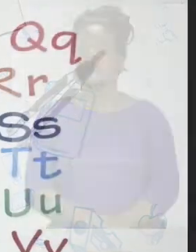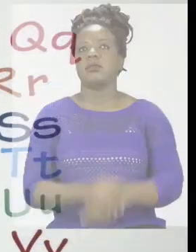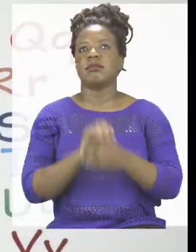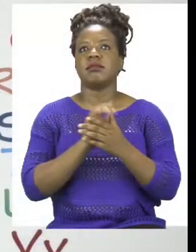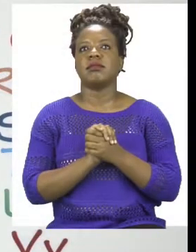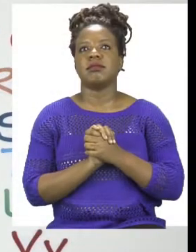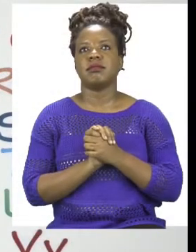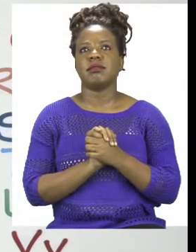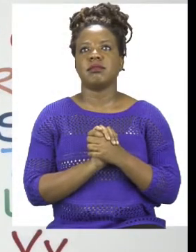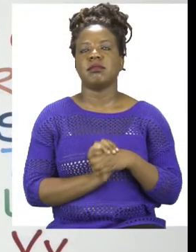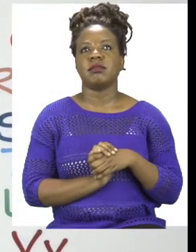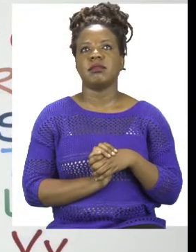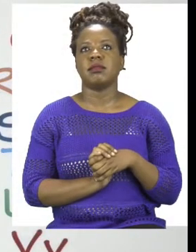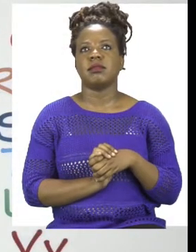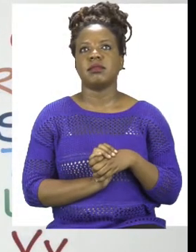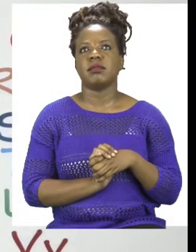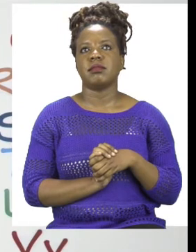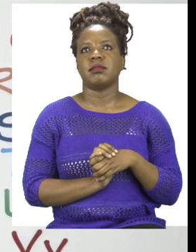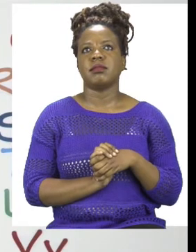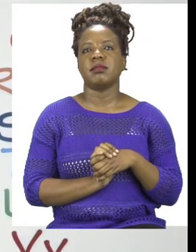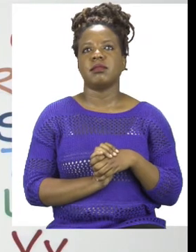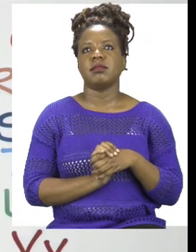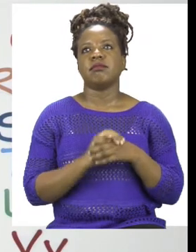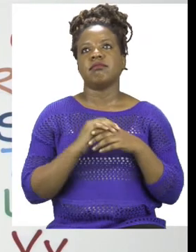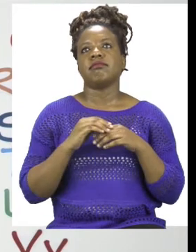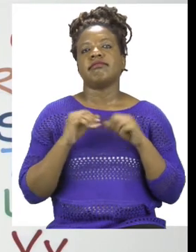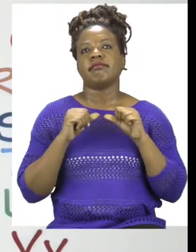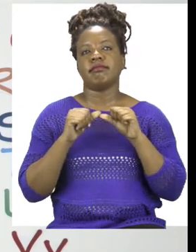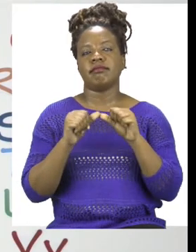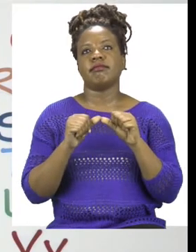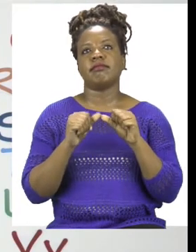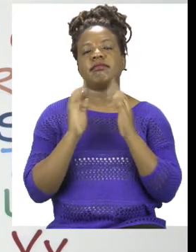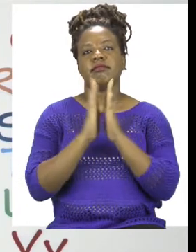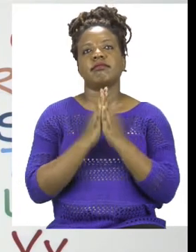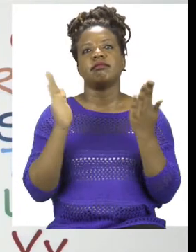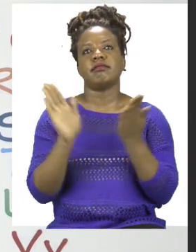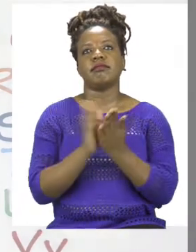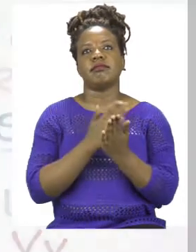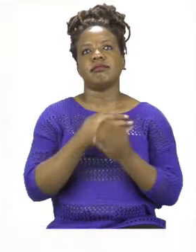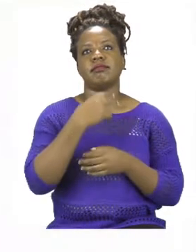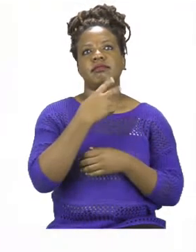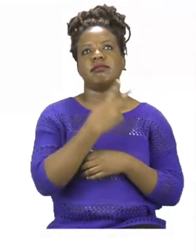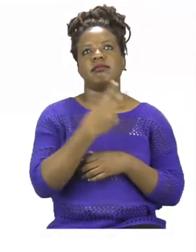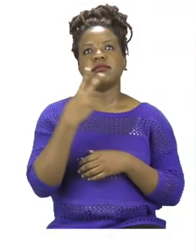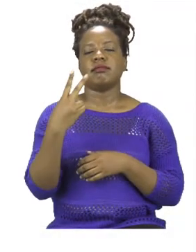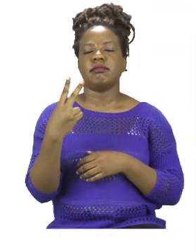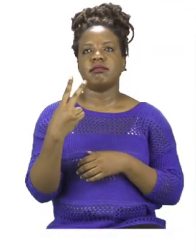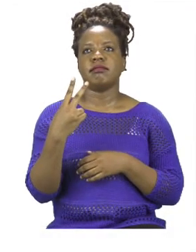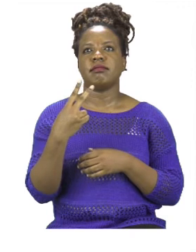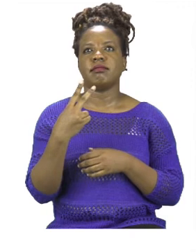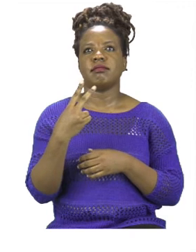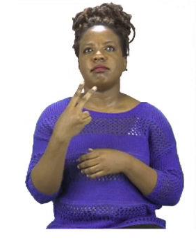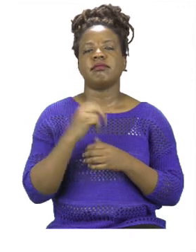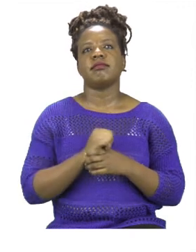Now boys and girls we are going to do another exercise on page 22. On page